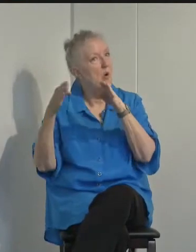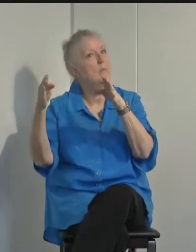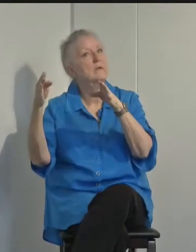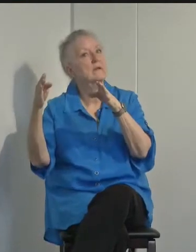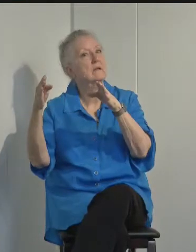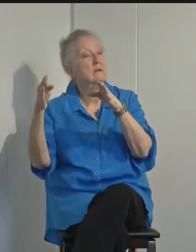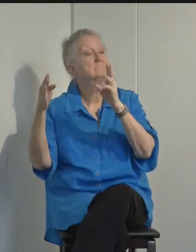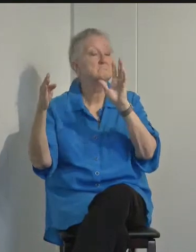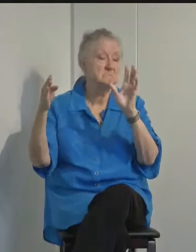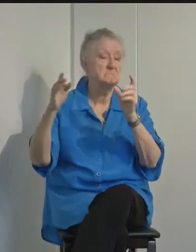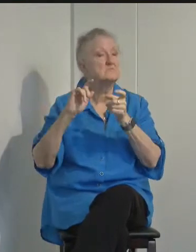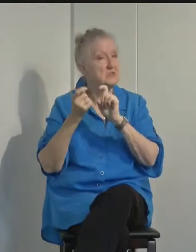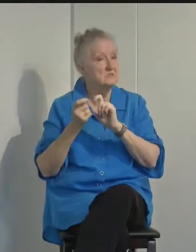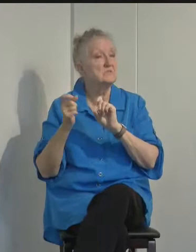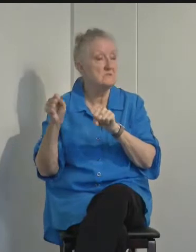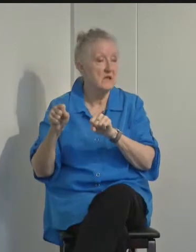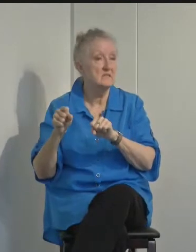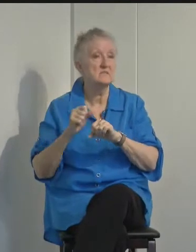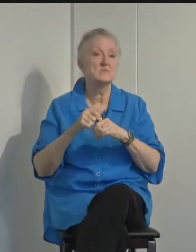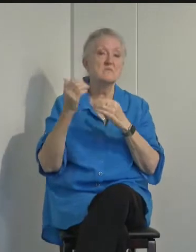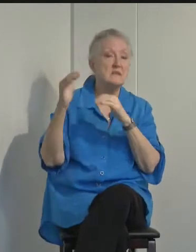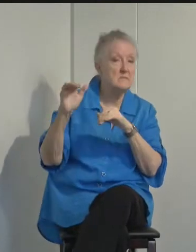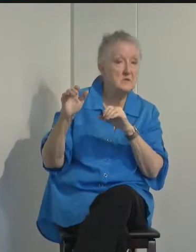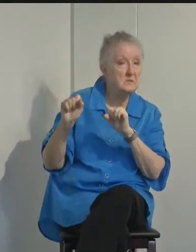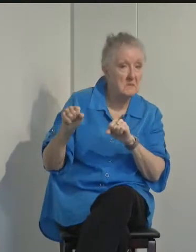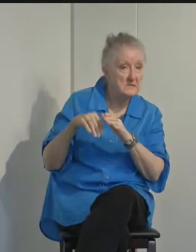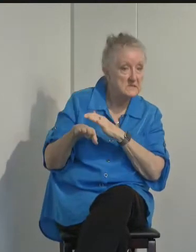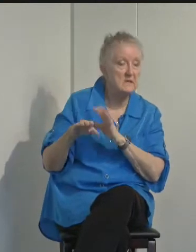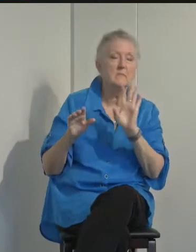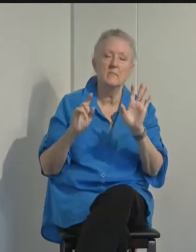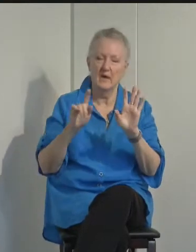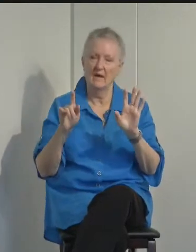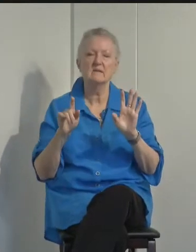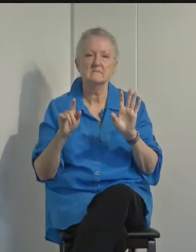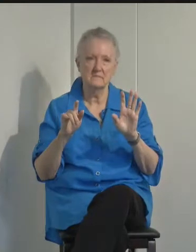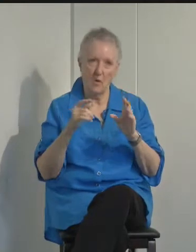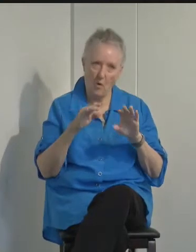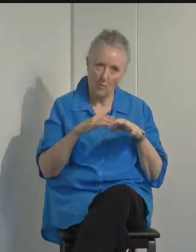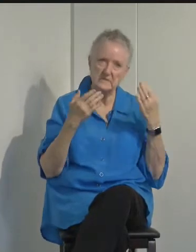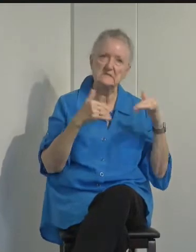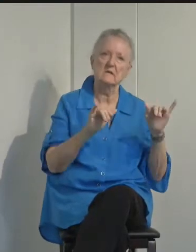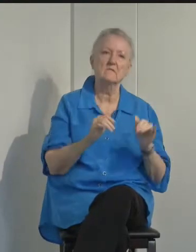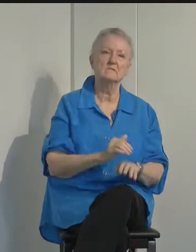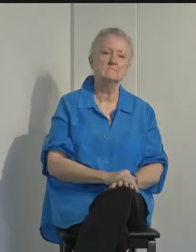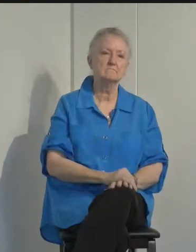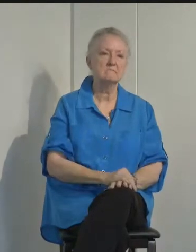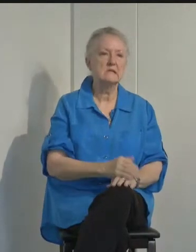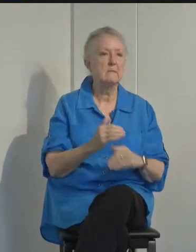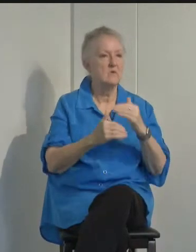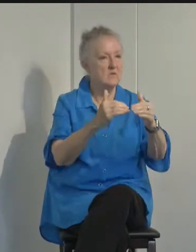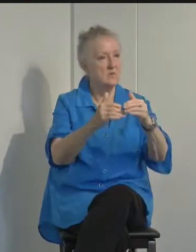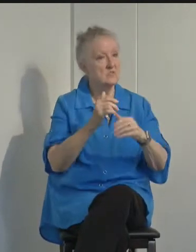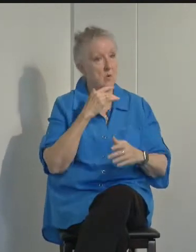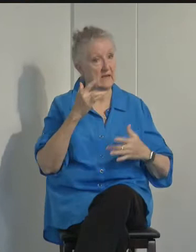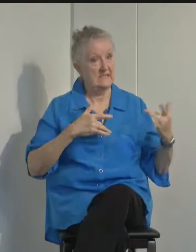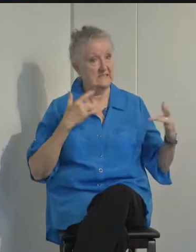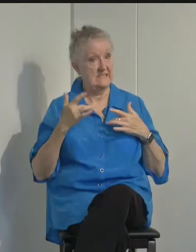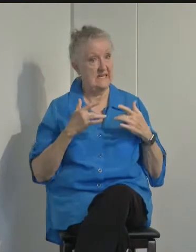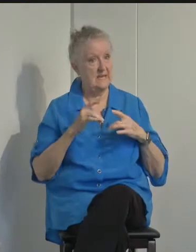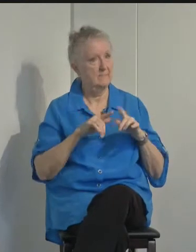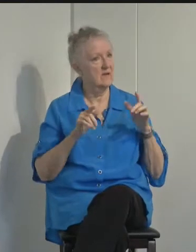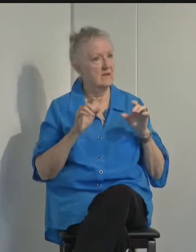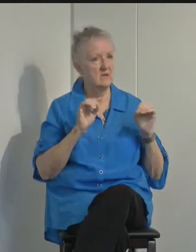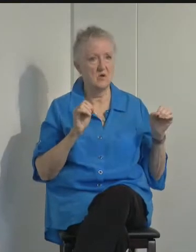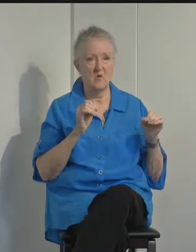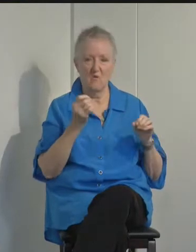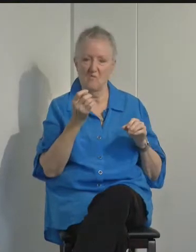with modifications, with limited capacity, but nonetheless being able to move forward. So an exciting movement, but no